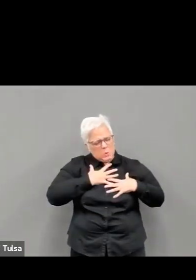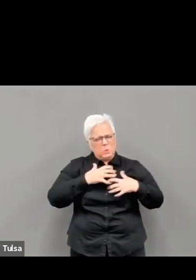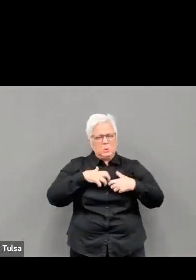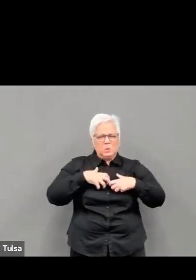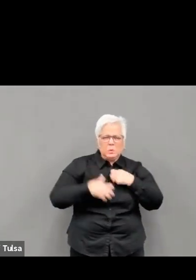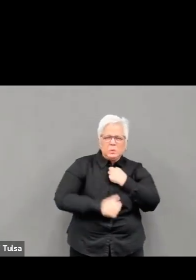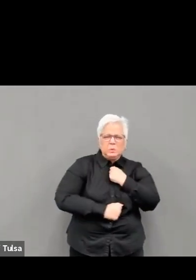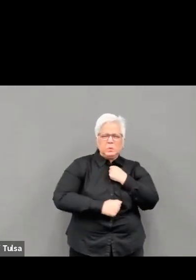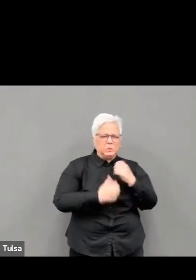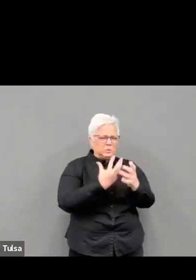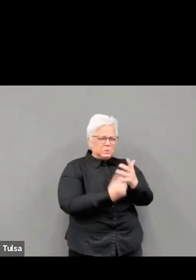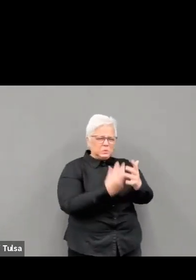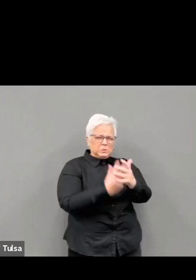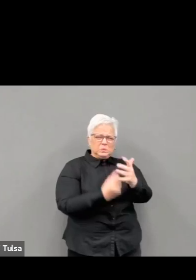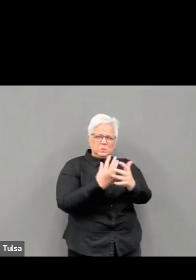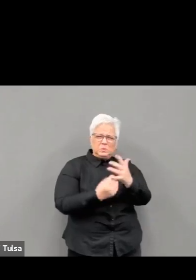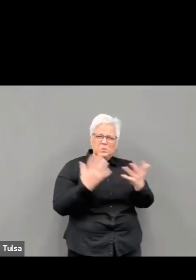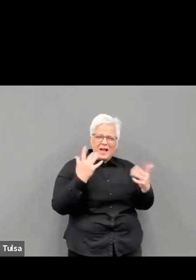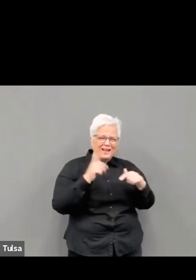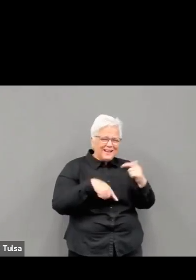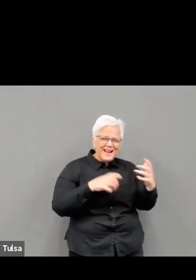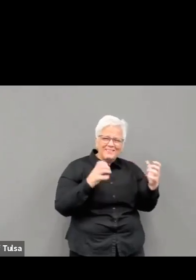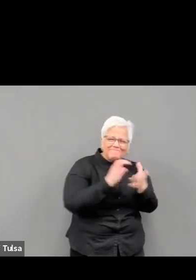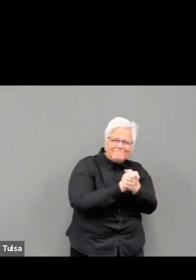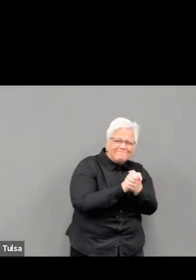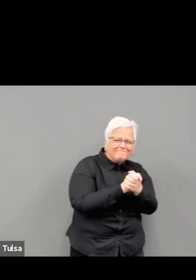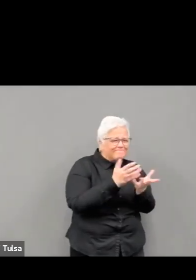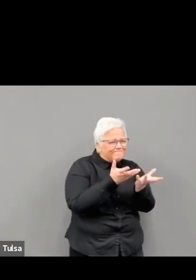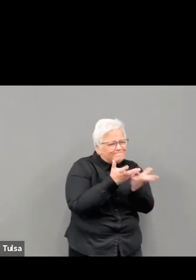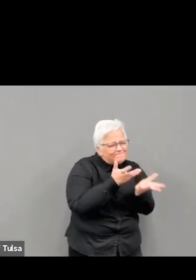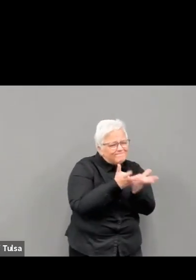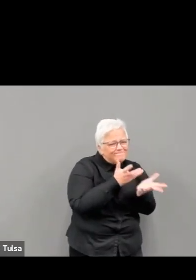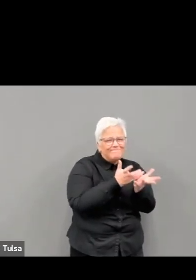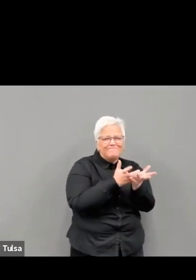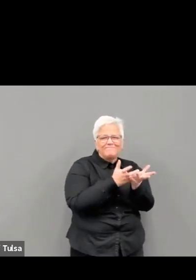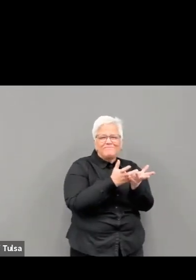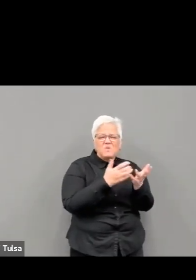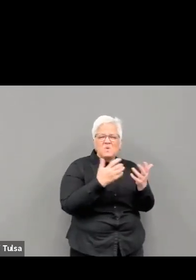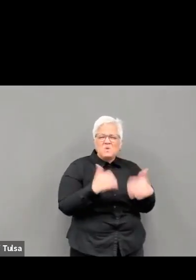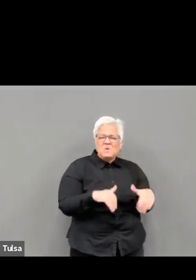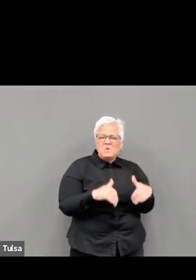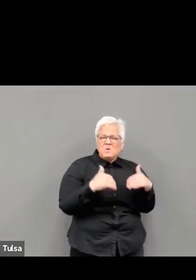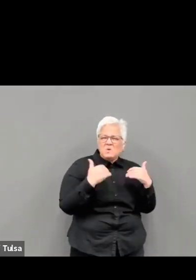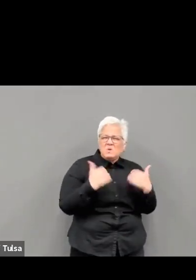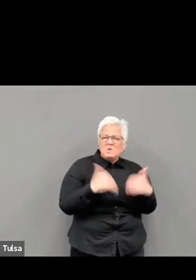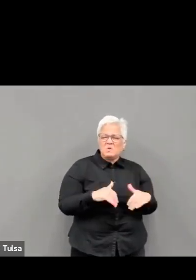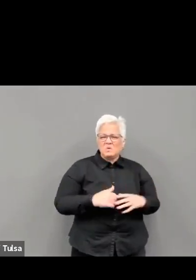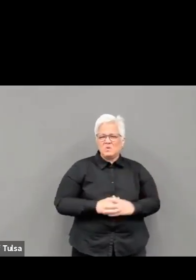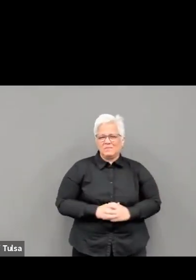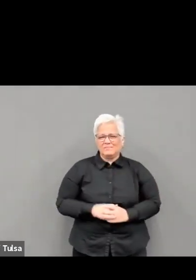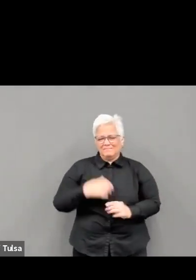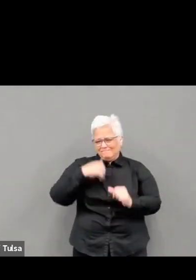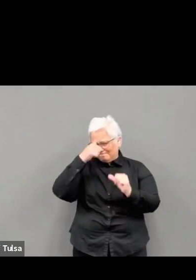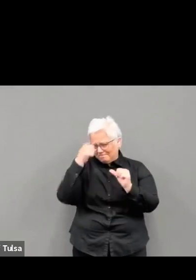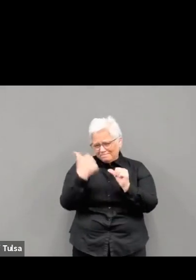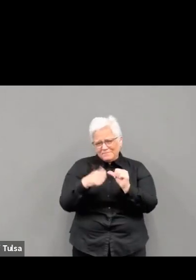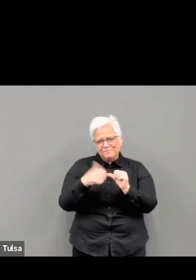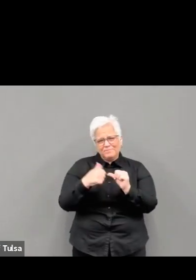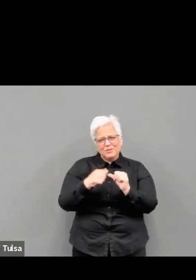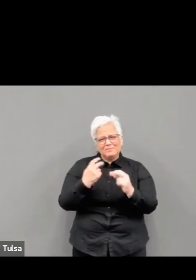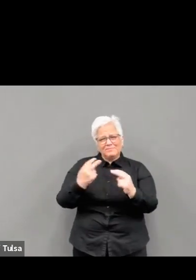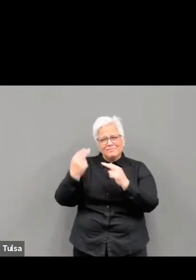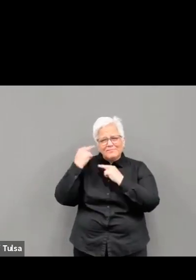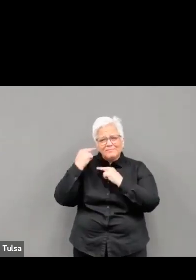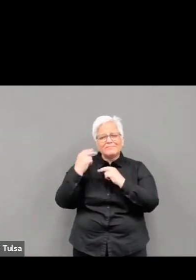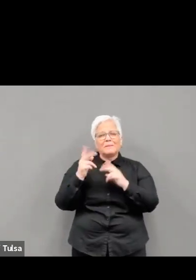parts of our city have been sending in videos to let you know how much they appreciate you. And we're releasing that compilation